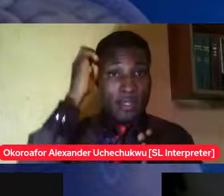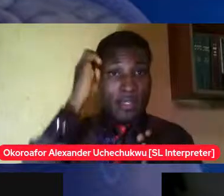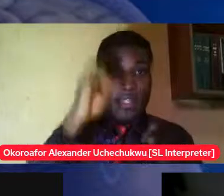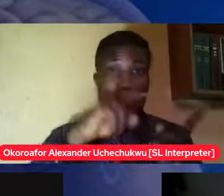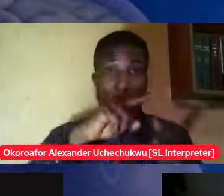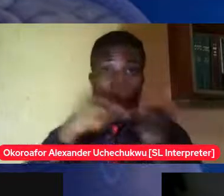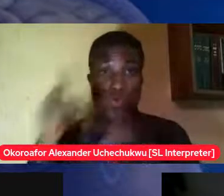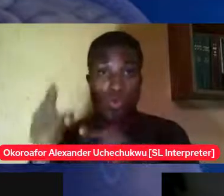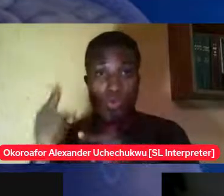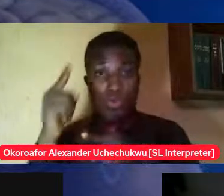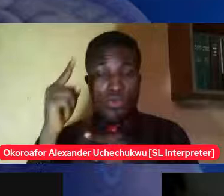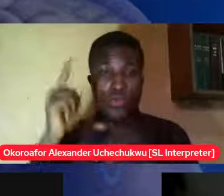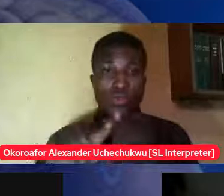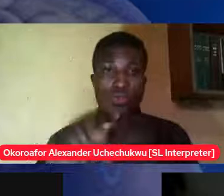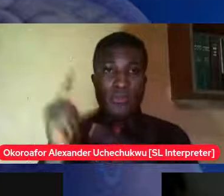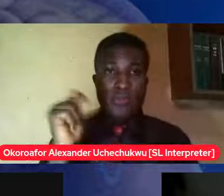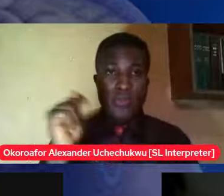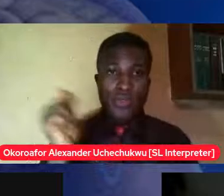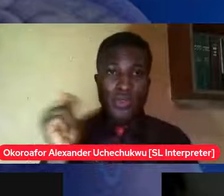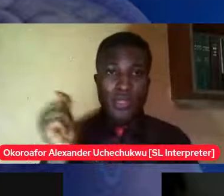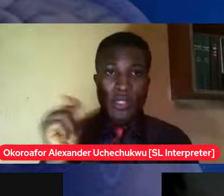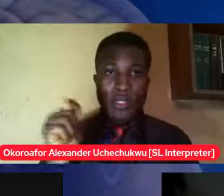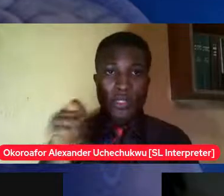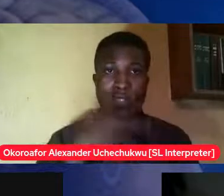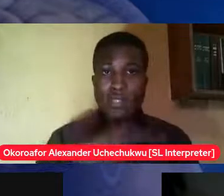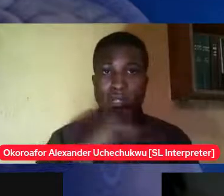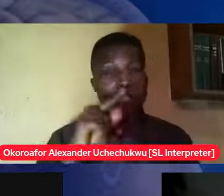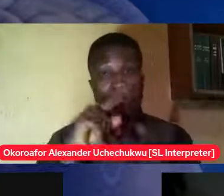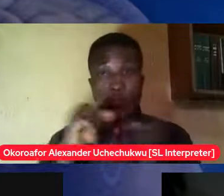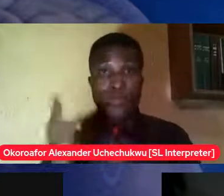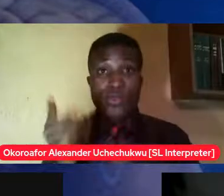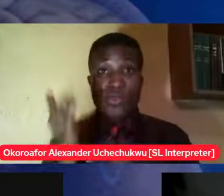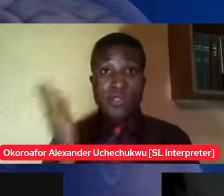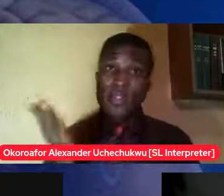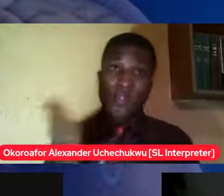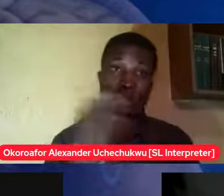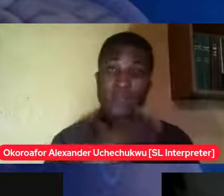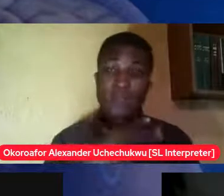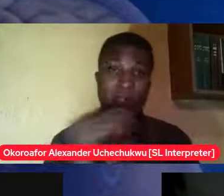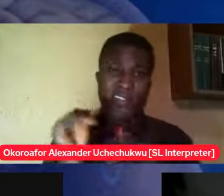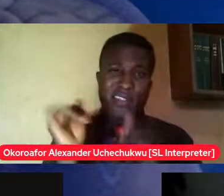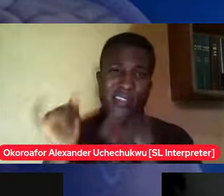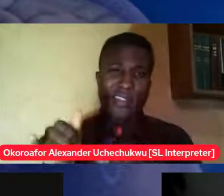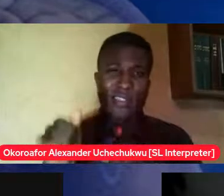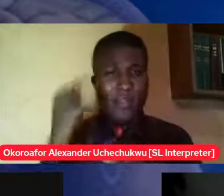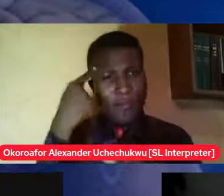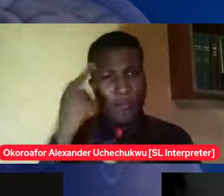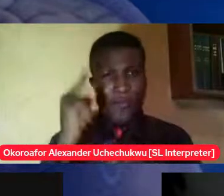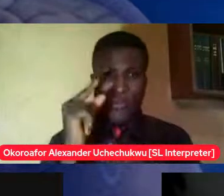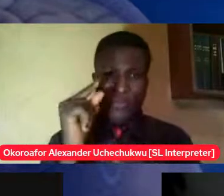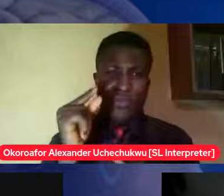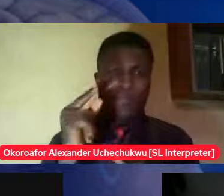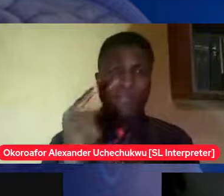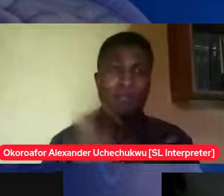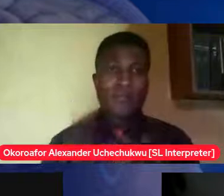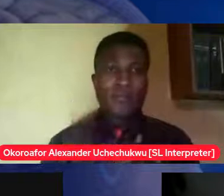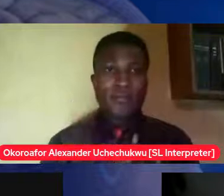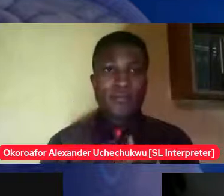wherever he is and he goes to the restroom can you hear me yes I can hear you I'm answering can you hear me